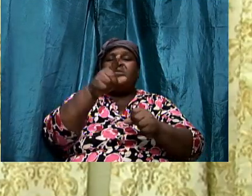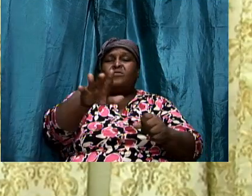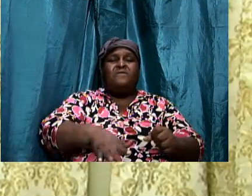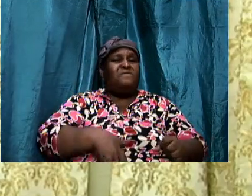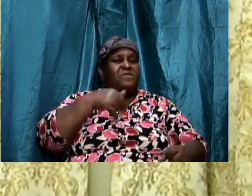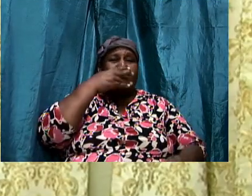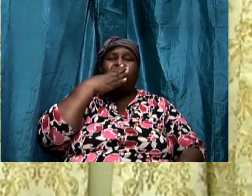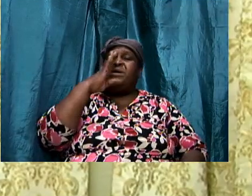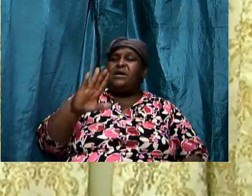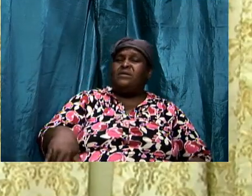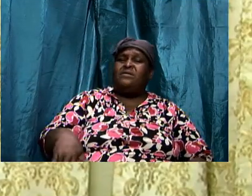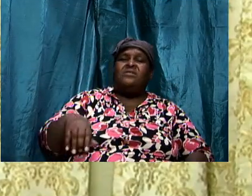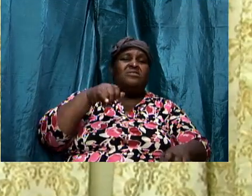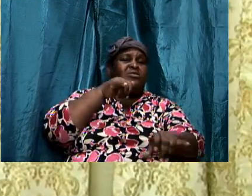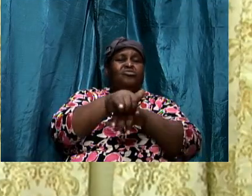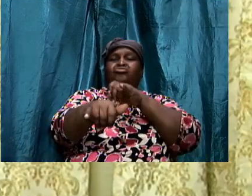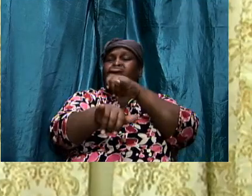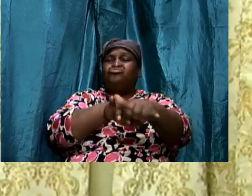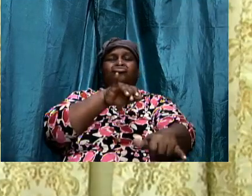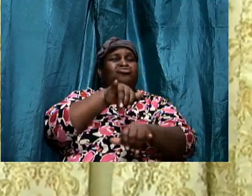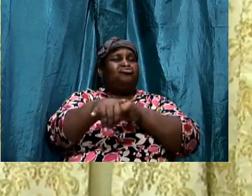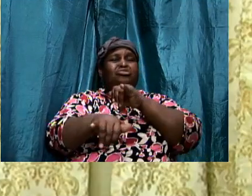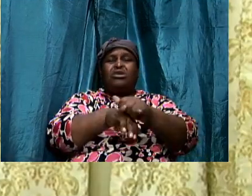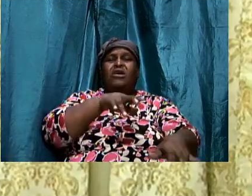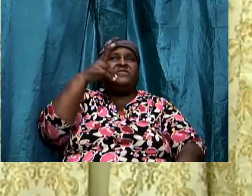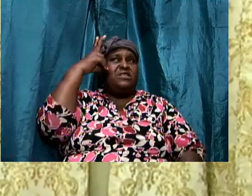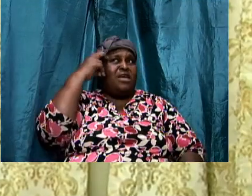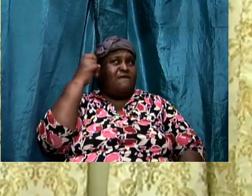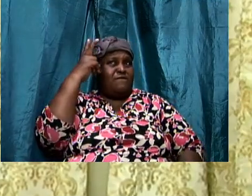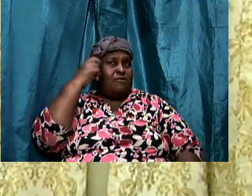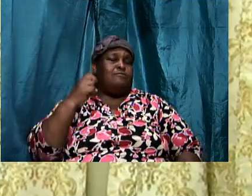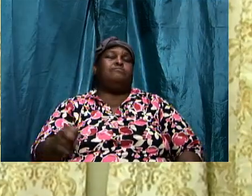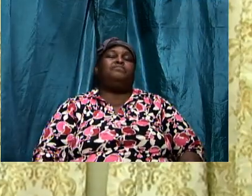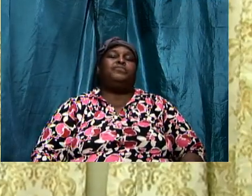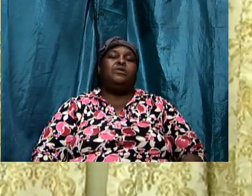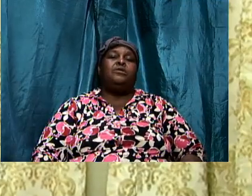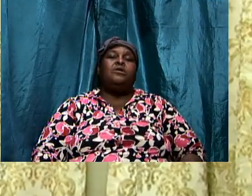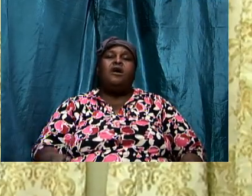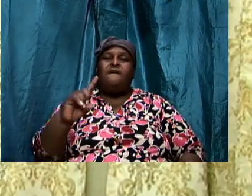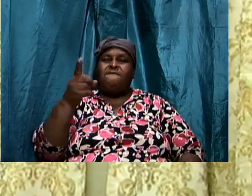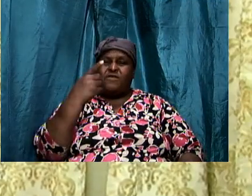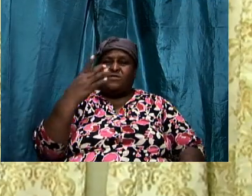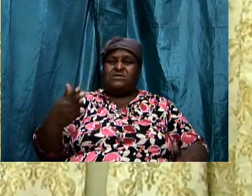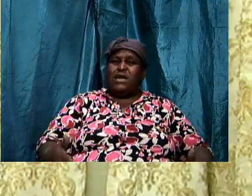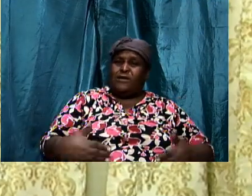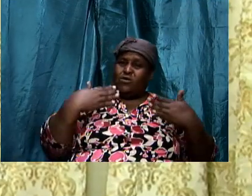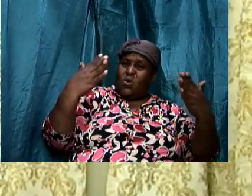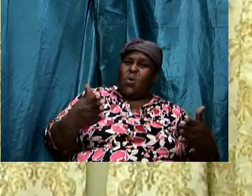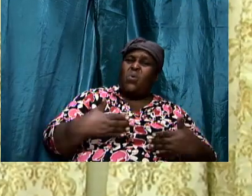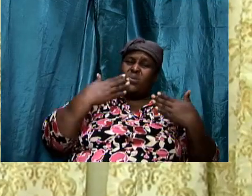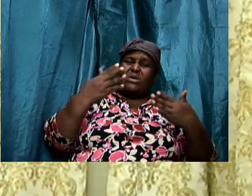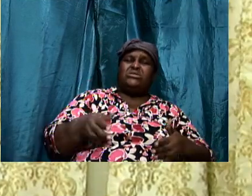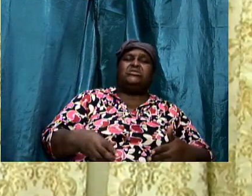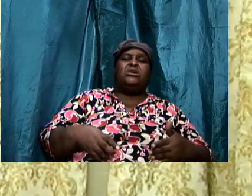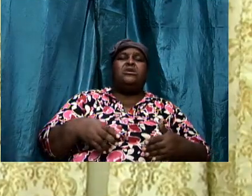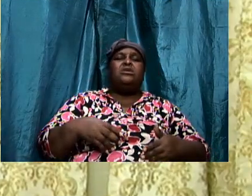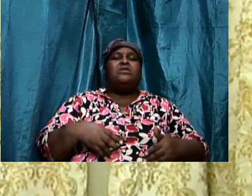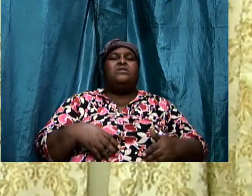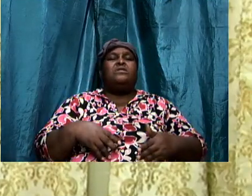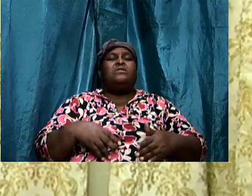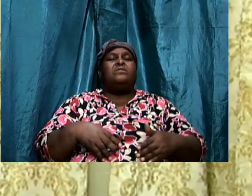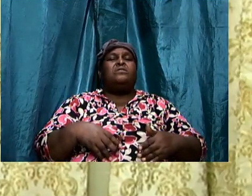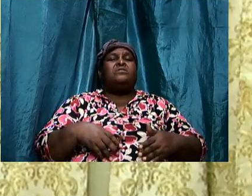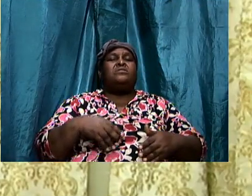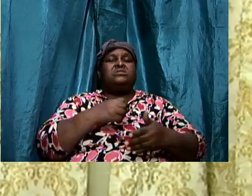that's a trick of the enemy and so i firstly encourage the saint of god who is pursuing righteousness